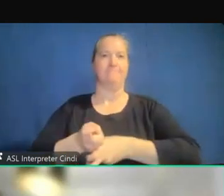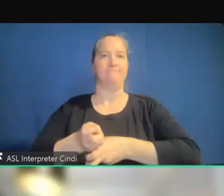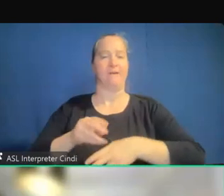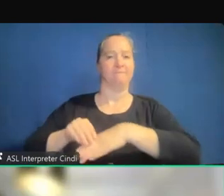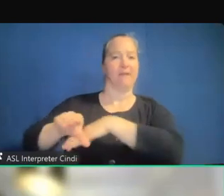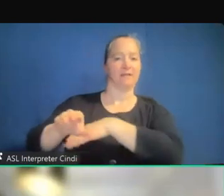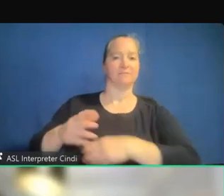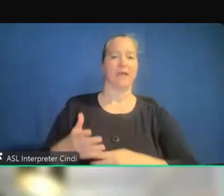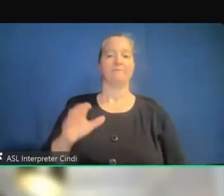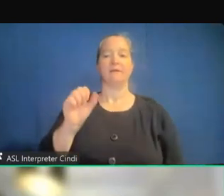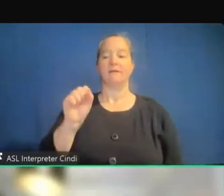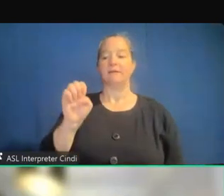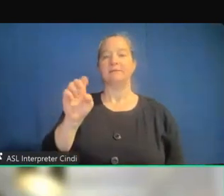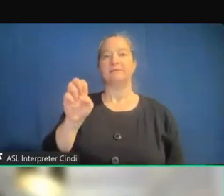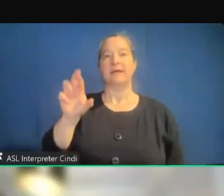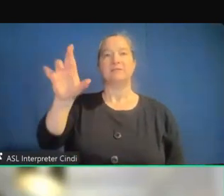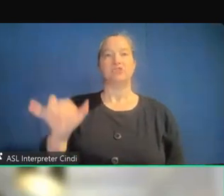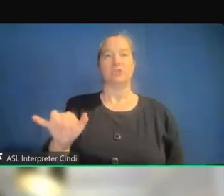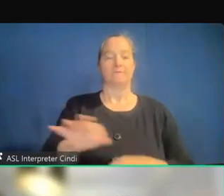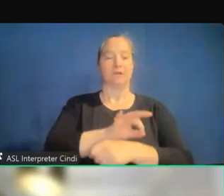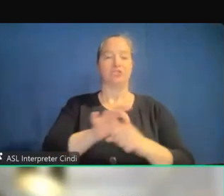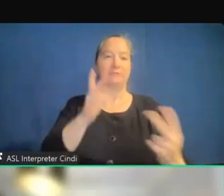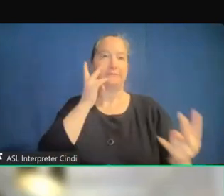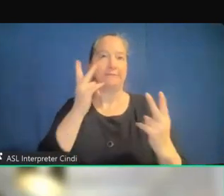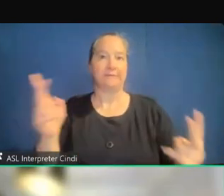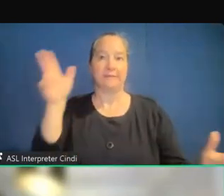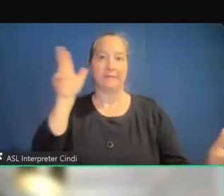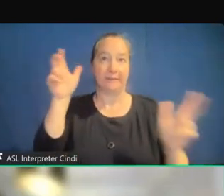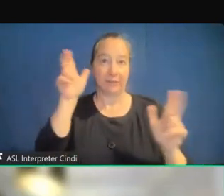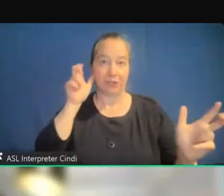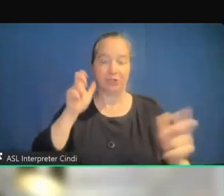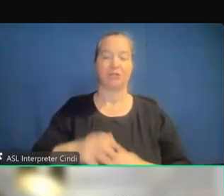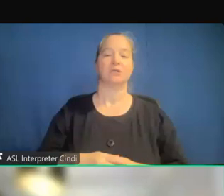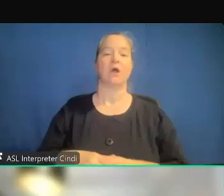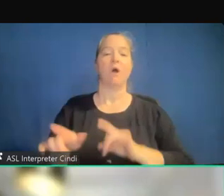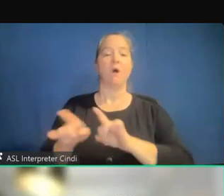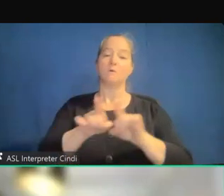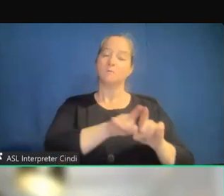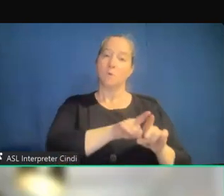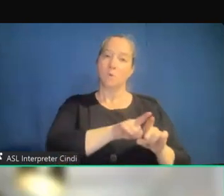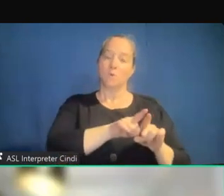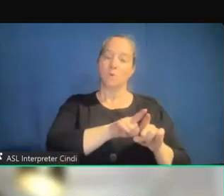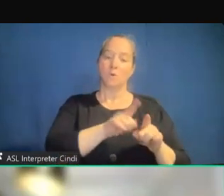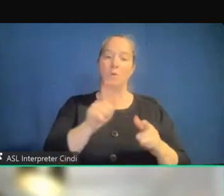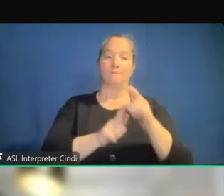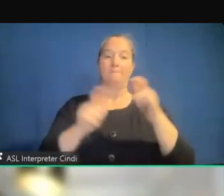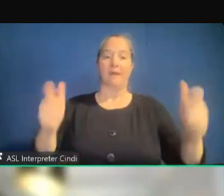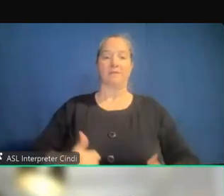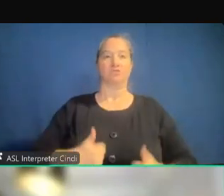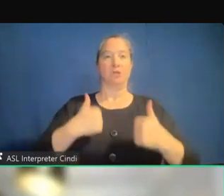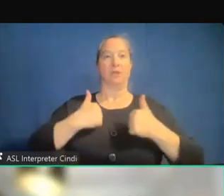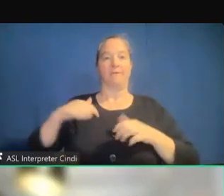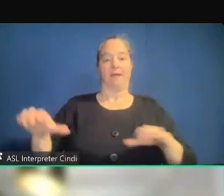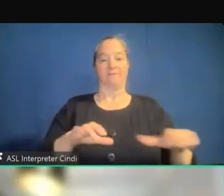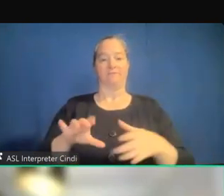Sensory functions, seeing and hearing. And also major life activities related